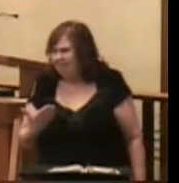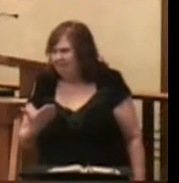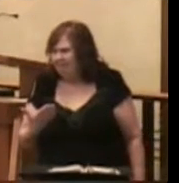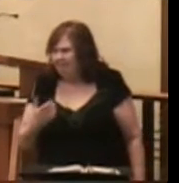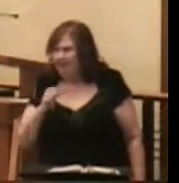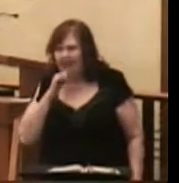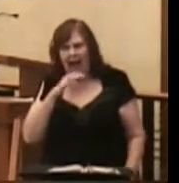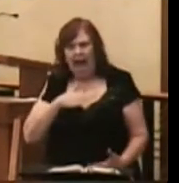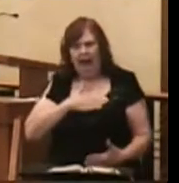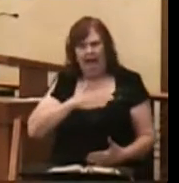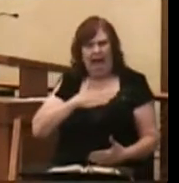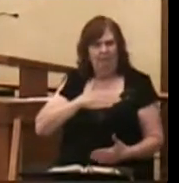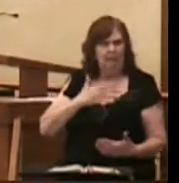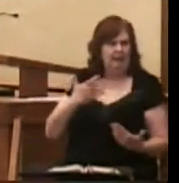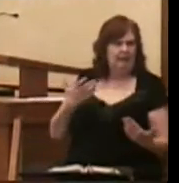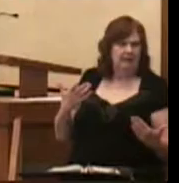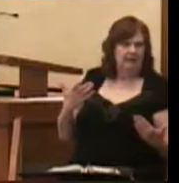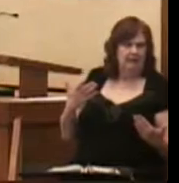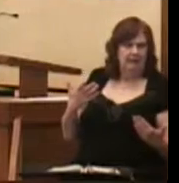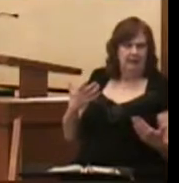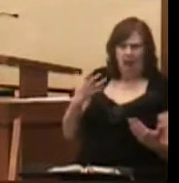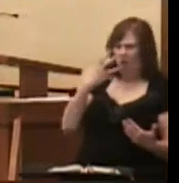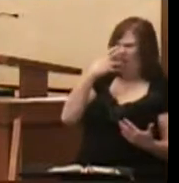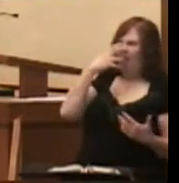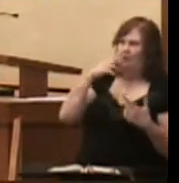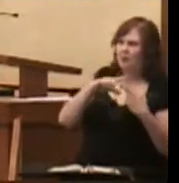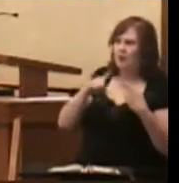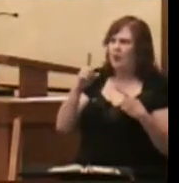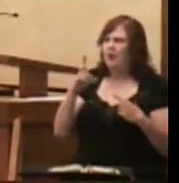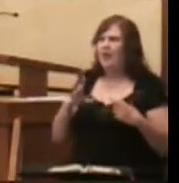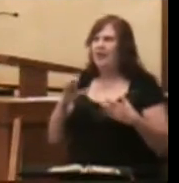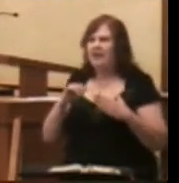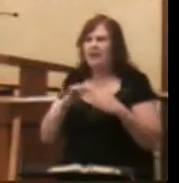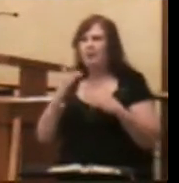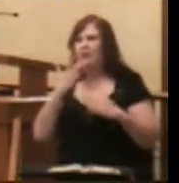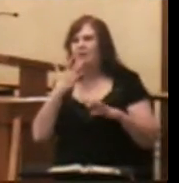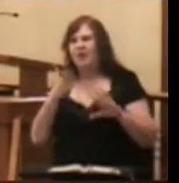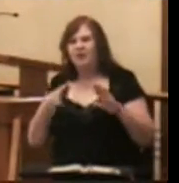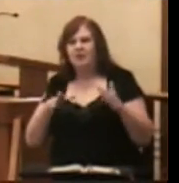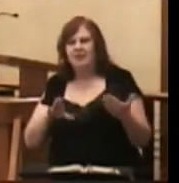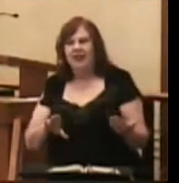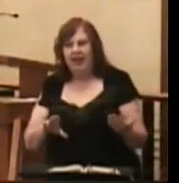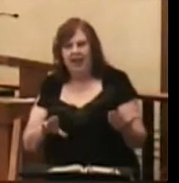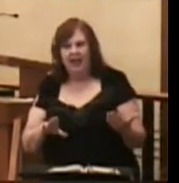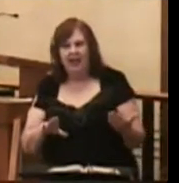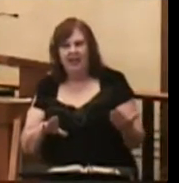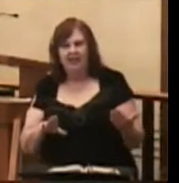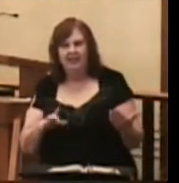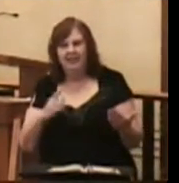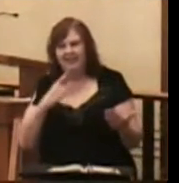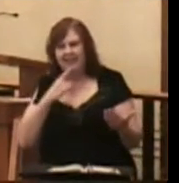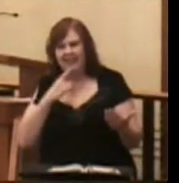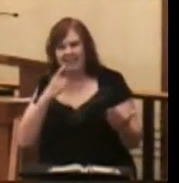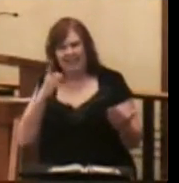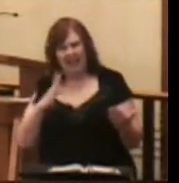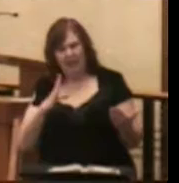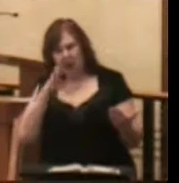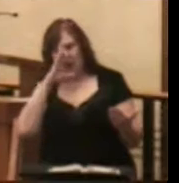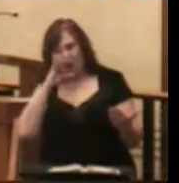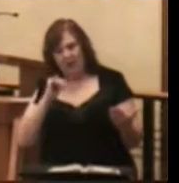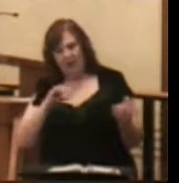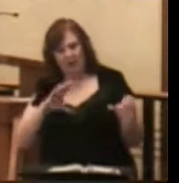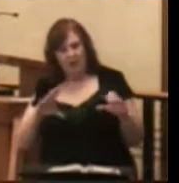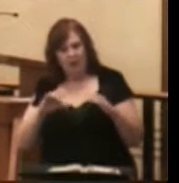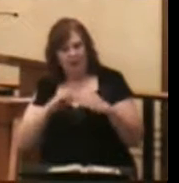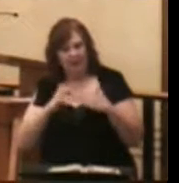Unhappy enough that he grumbles to God that he'd just soon die. I mean, he says, God, I knew you'd do